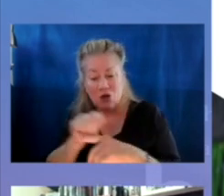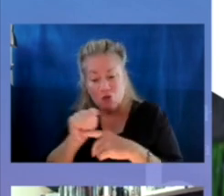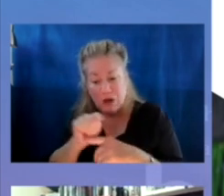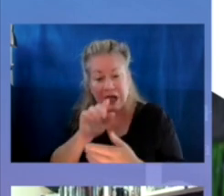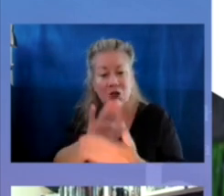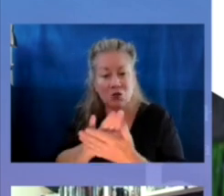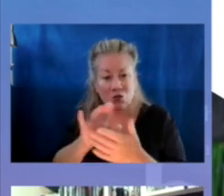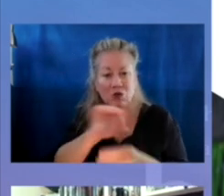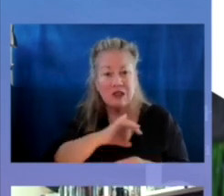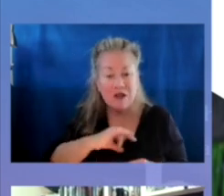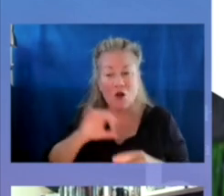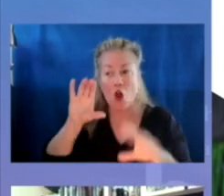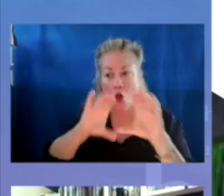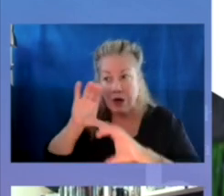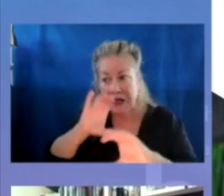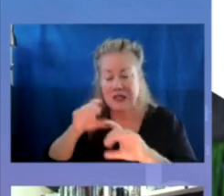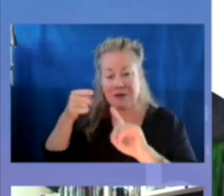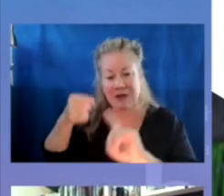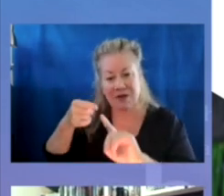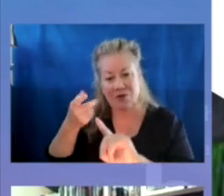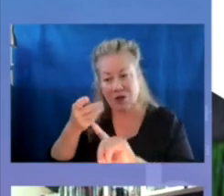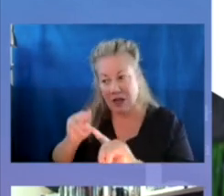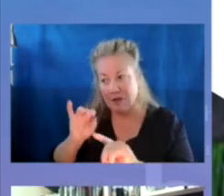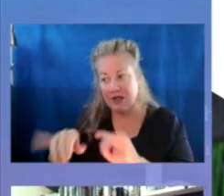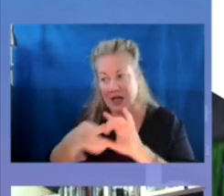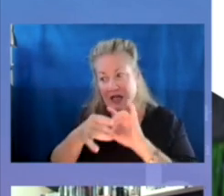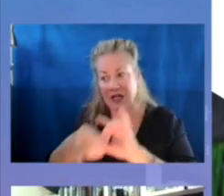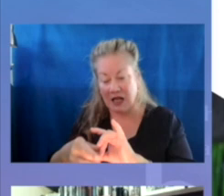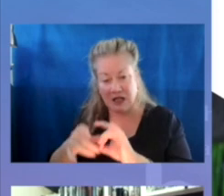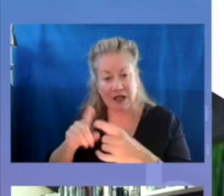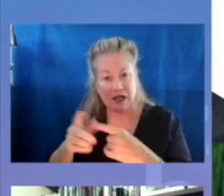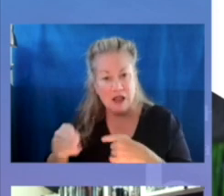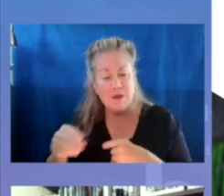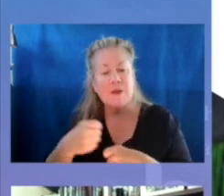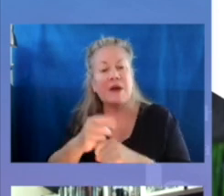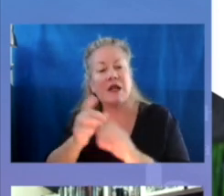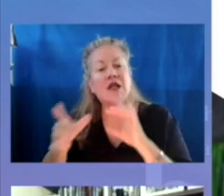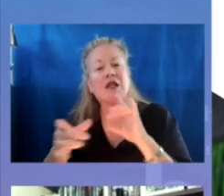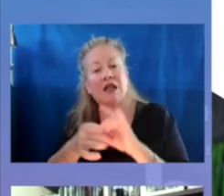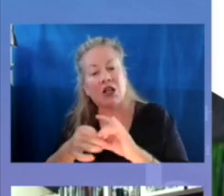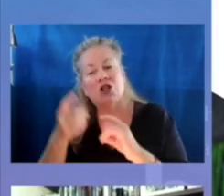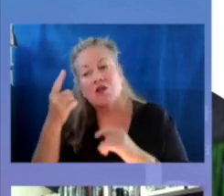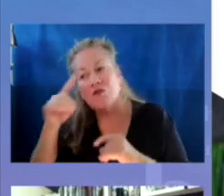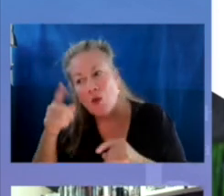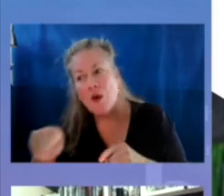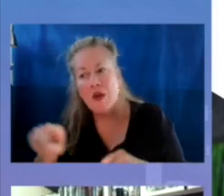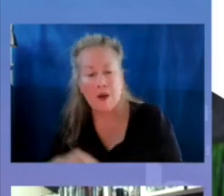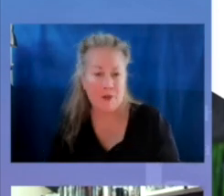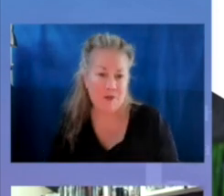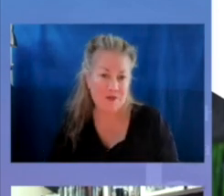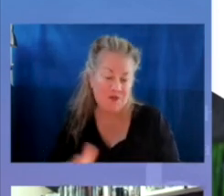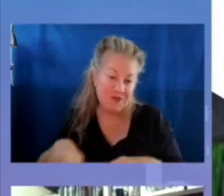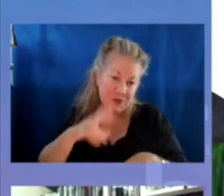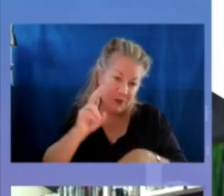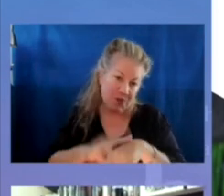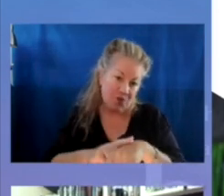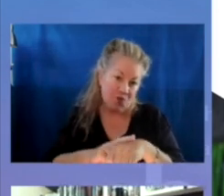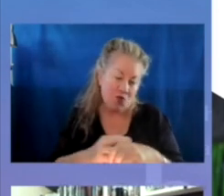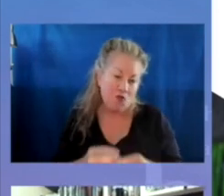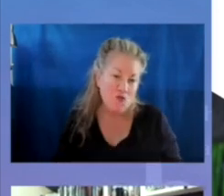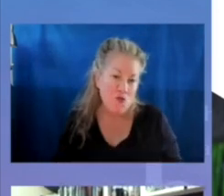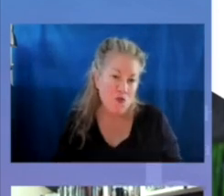school staff who are looking specifically for them, staying connected to them, and making connections for them. So nationally,